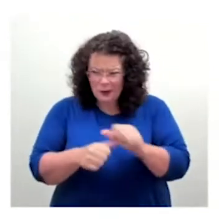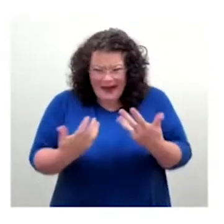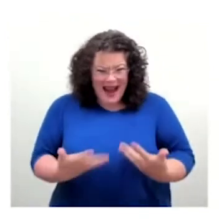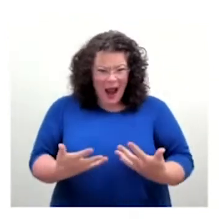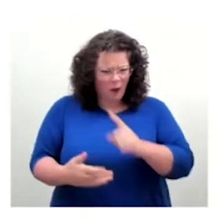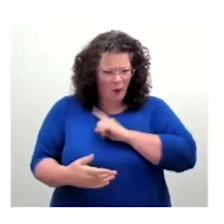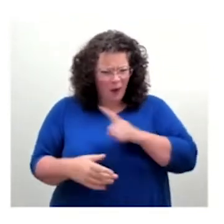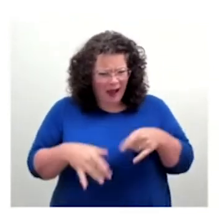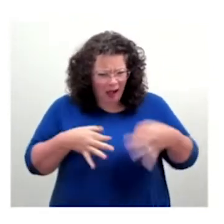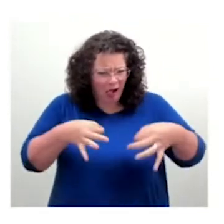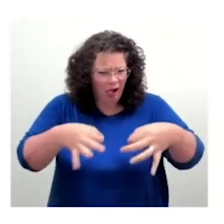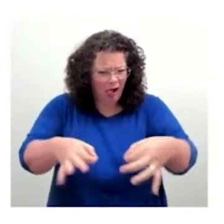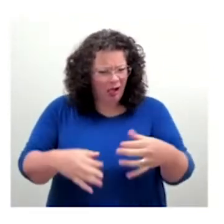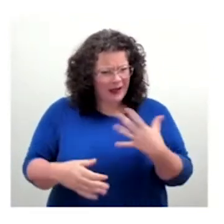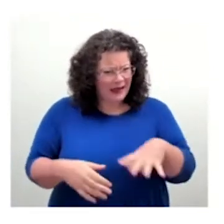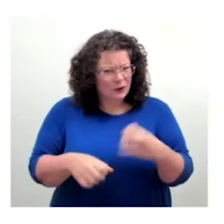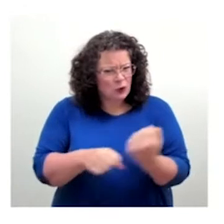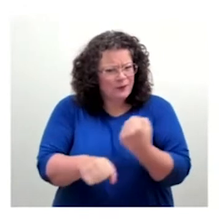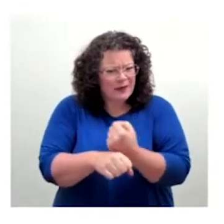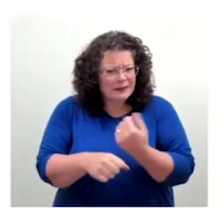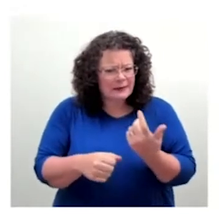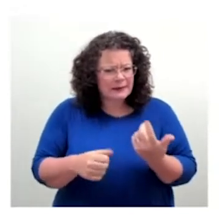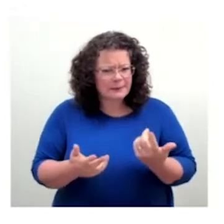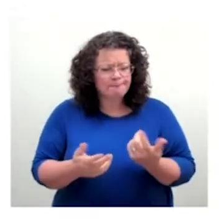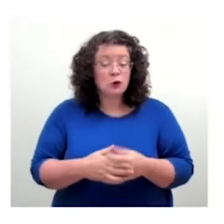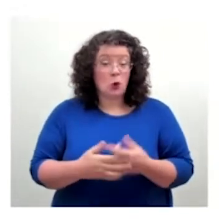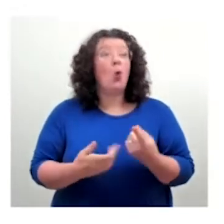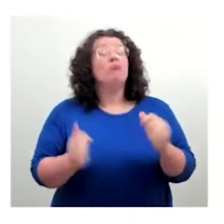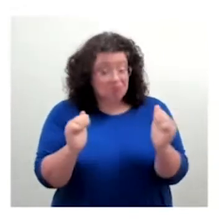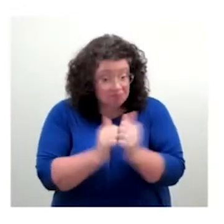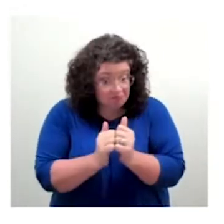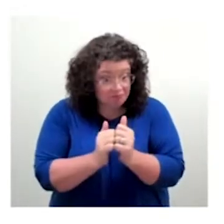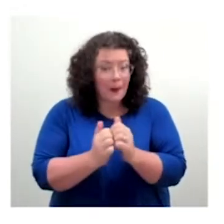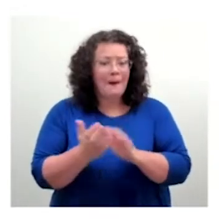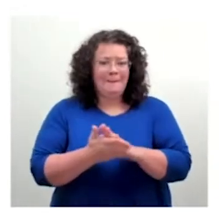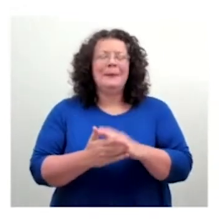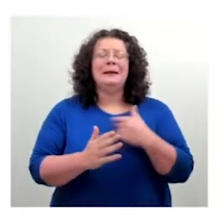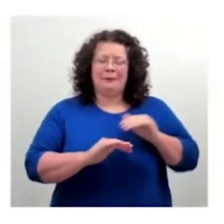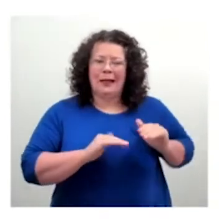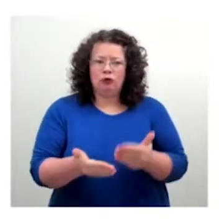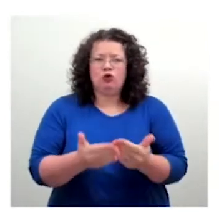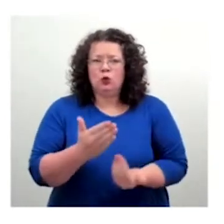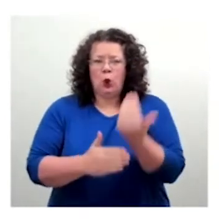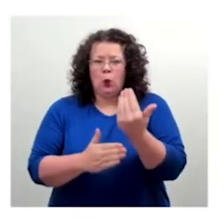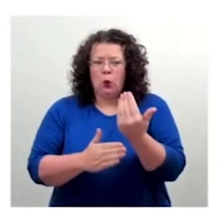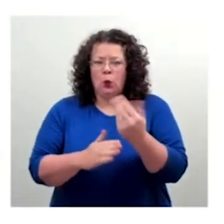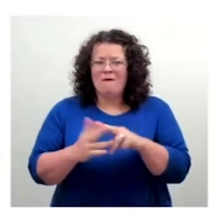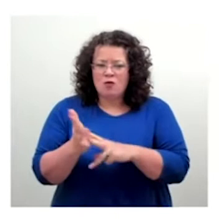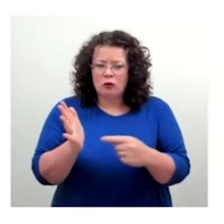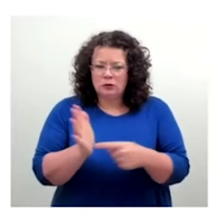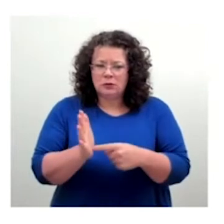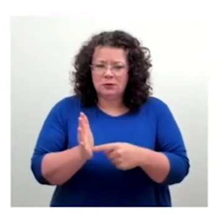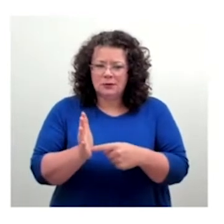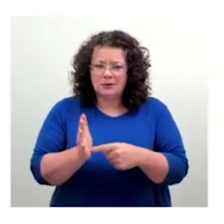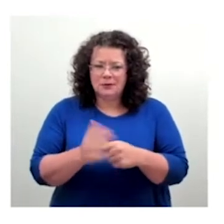What does that mean? So what that means was you've got to get a hell of a lot of people across this initiative, across the business, people who don't deal with typefaces